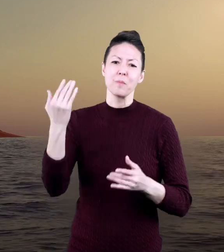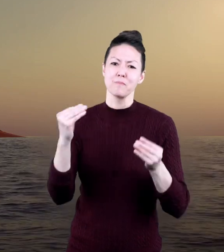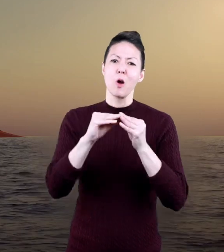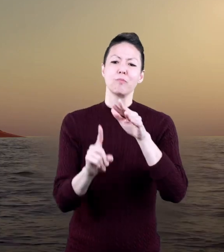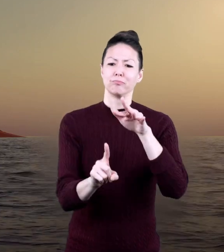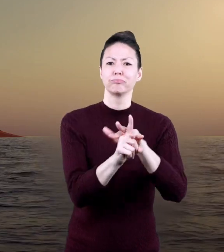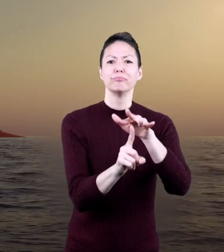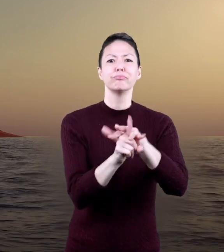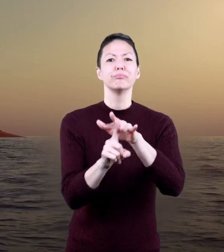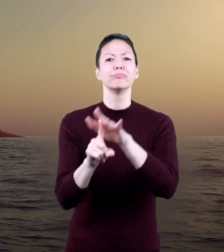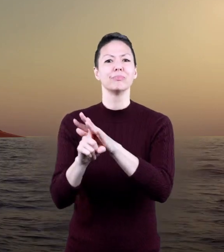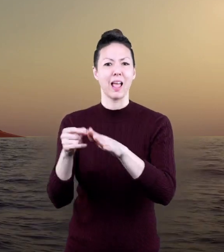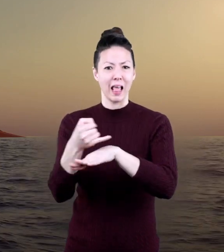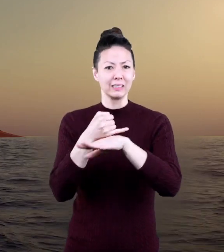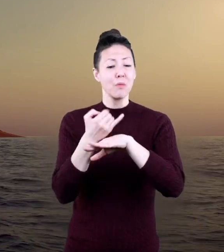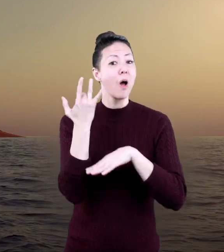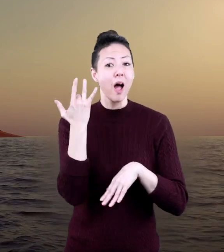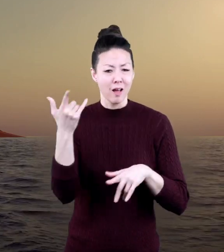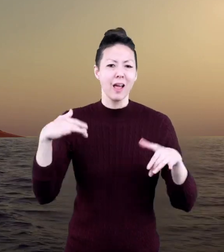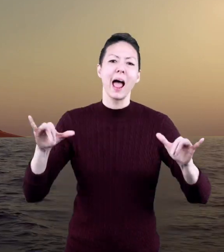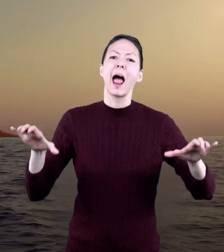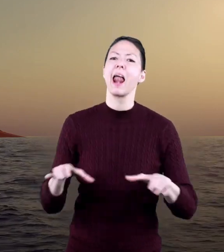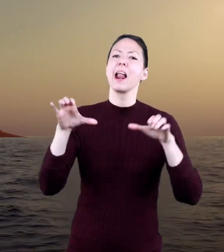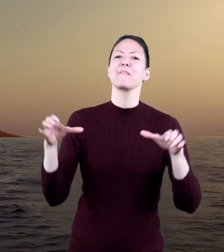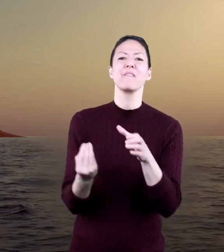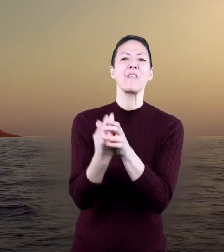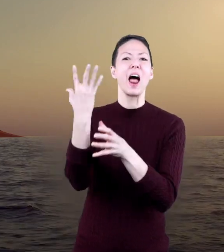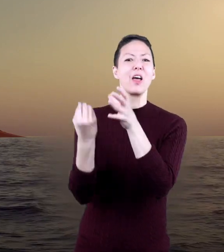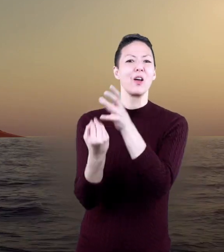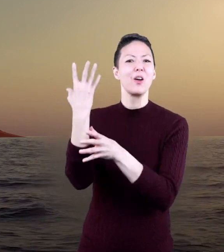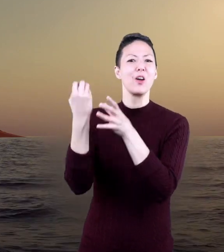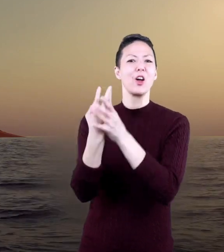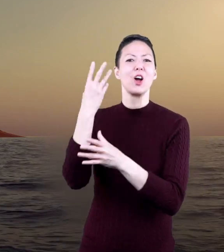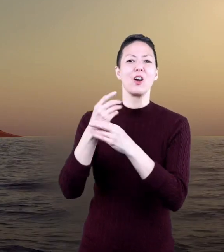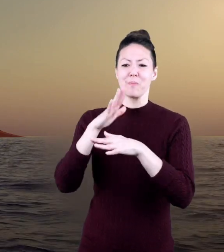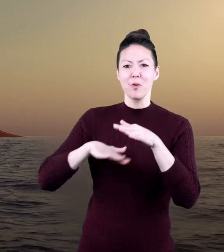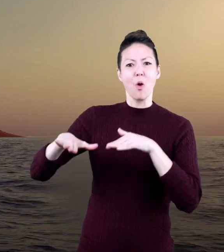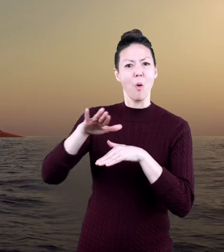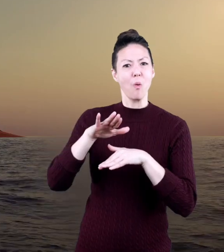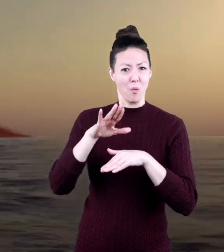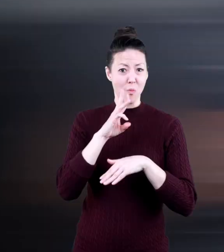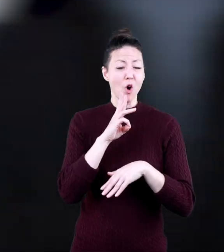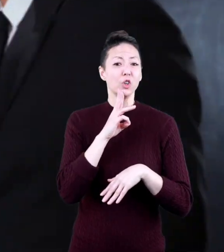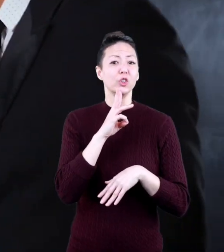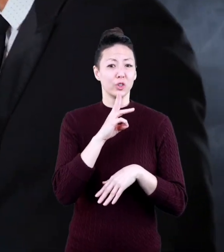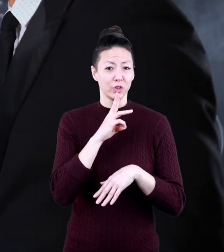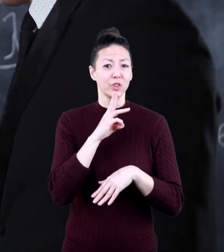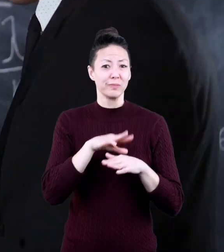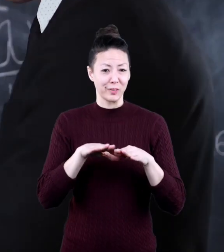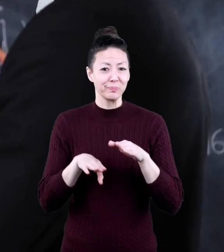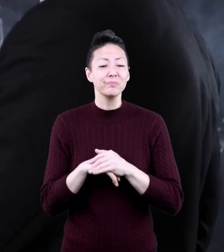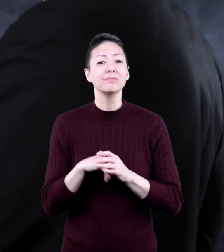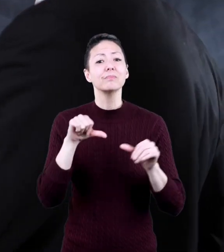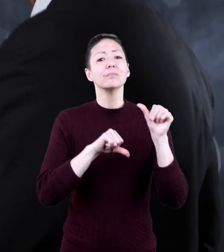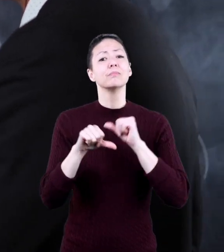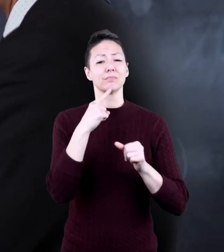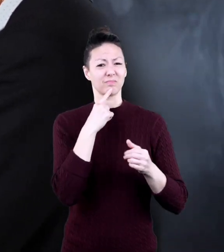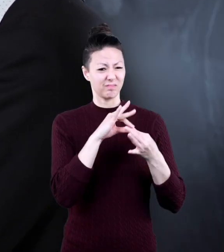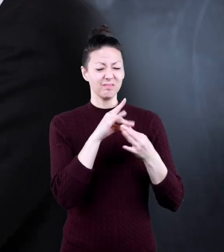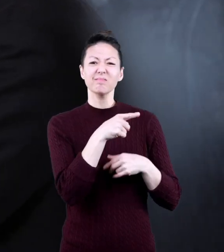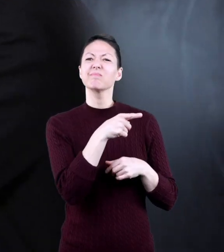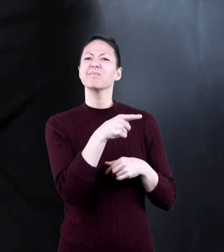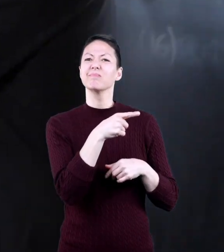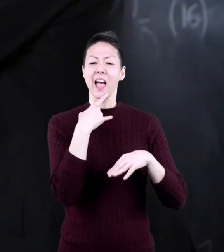eventually have more islands because of the active volcano in the waters below. Scientists say that